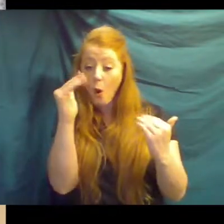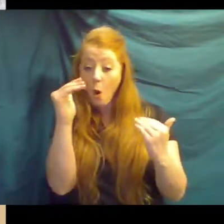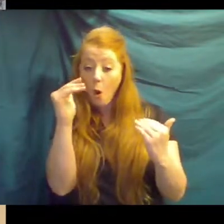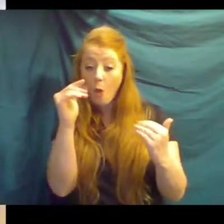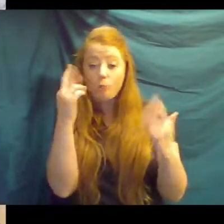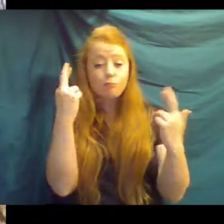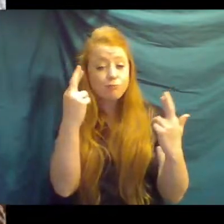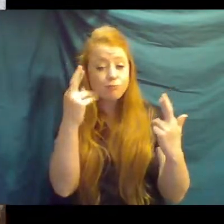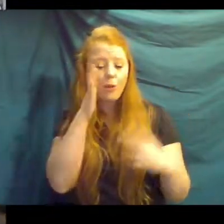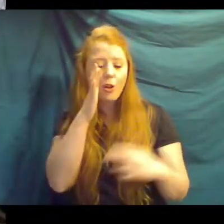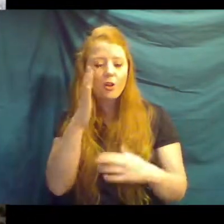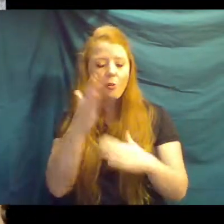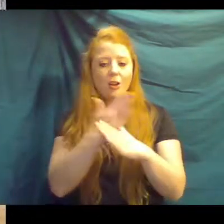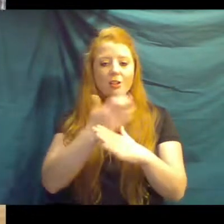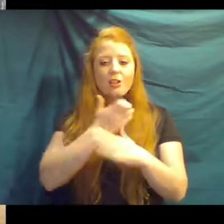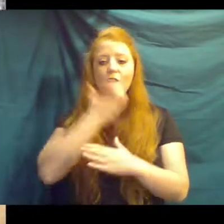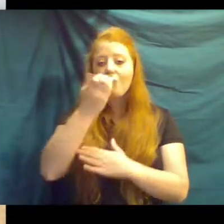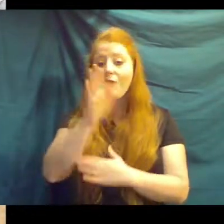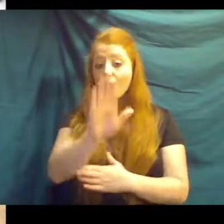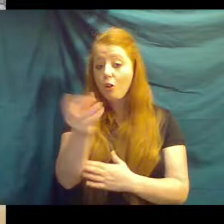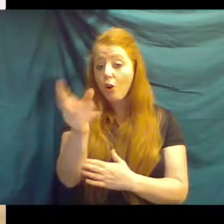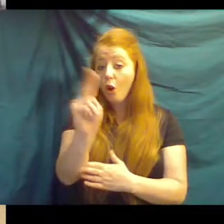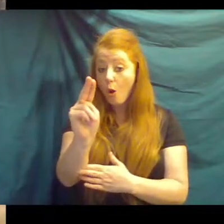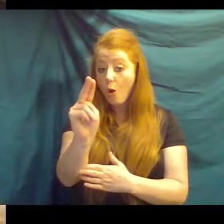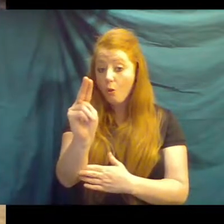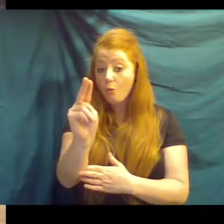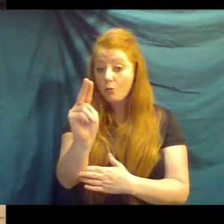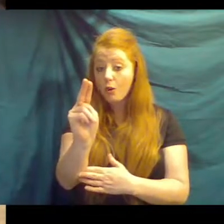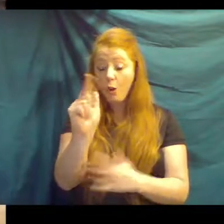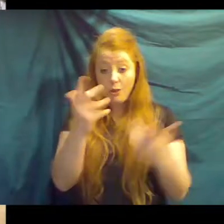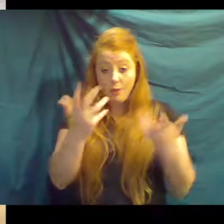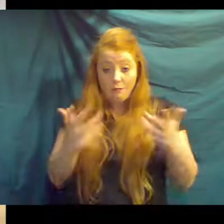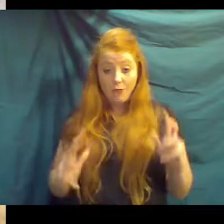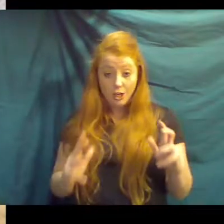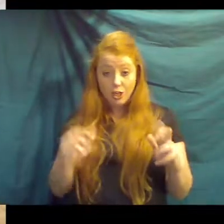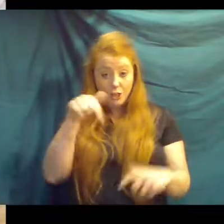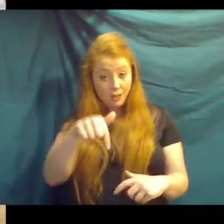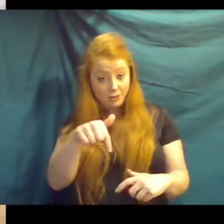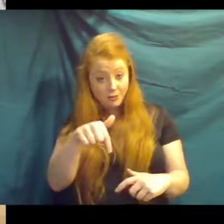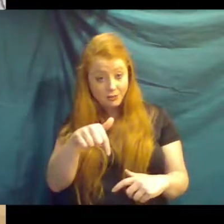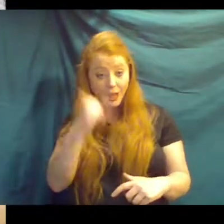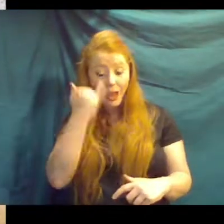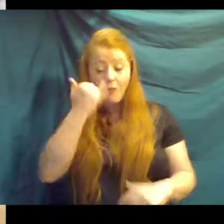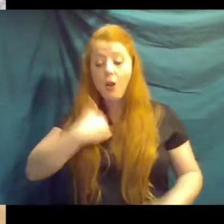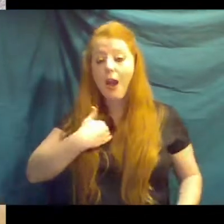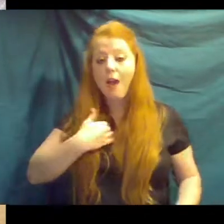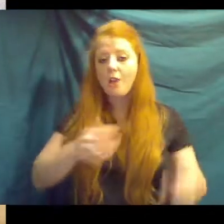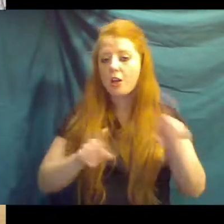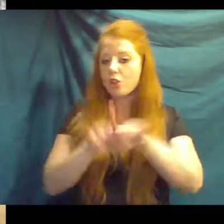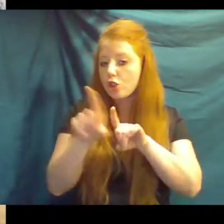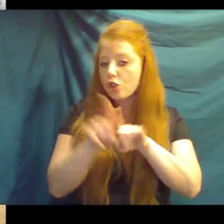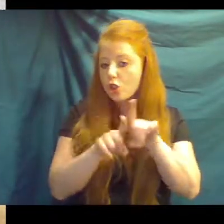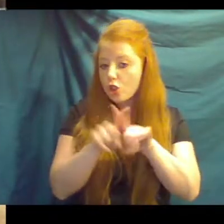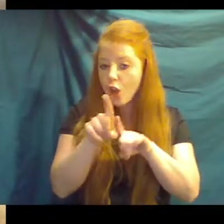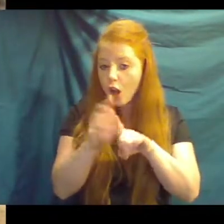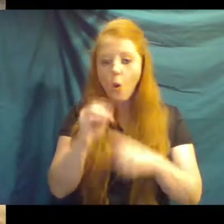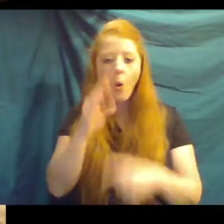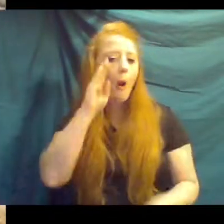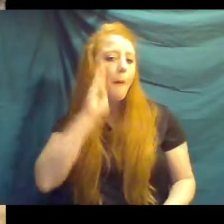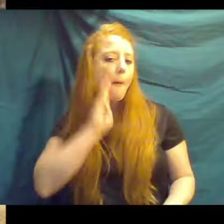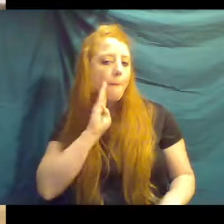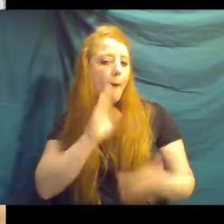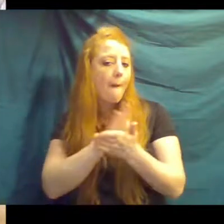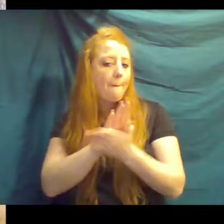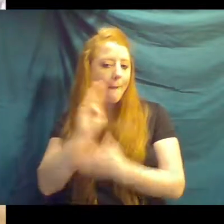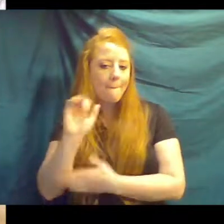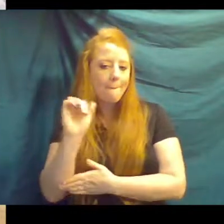share giraffe of your own with you after this. So if you have a sock or a brown paper bag hanging out